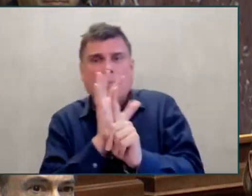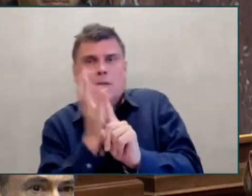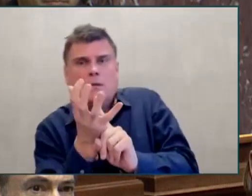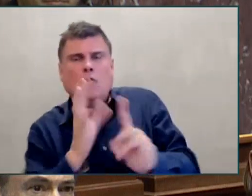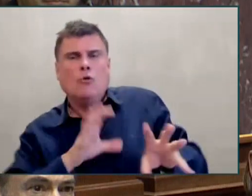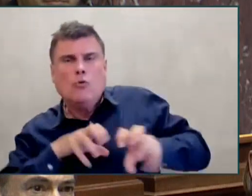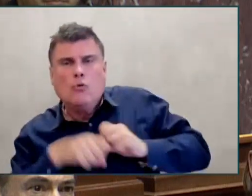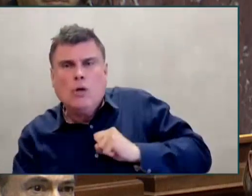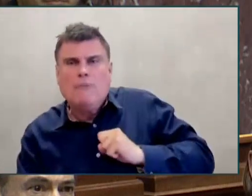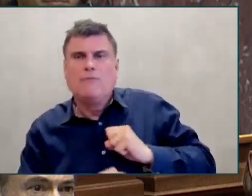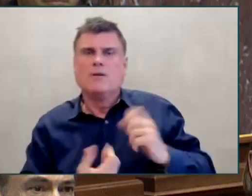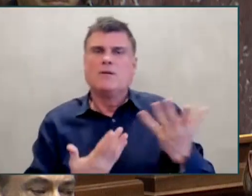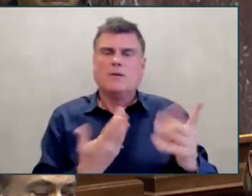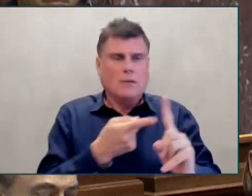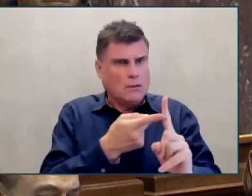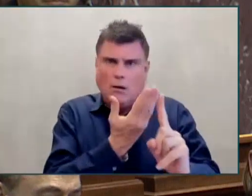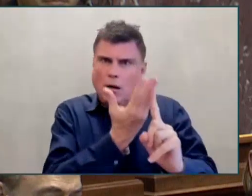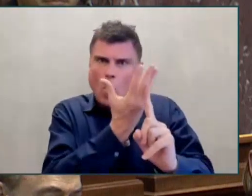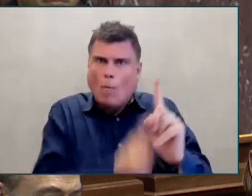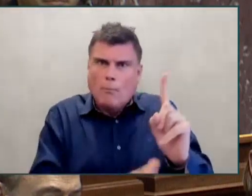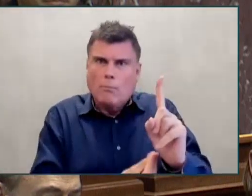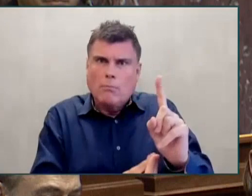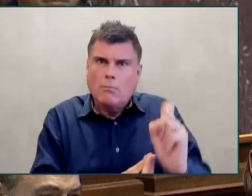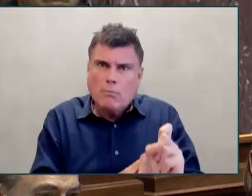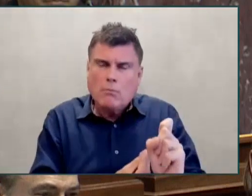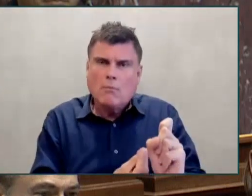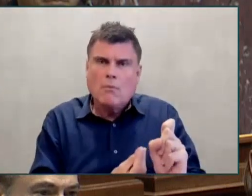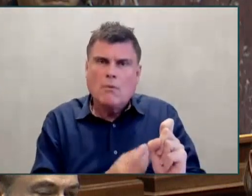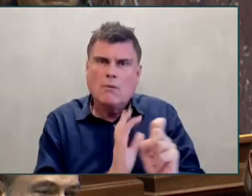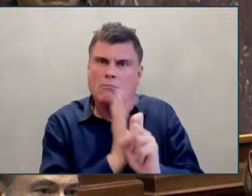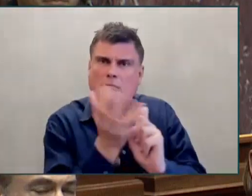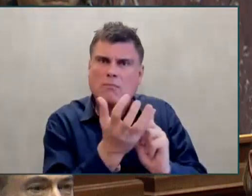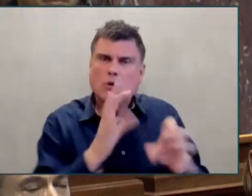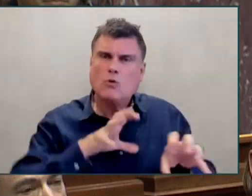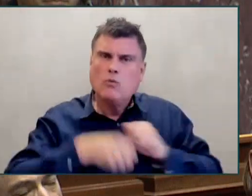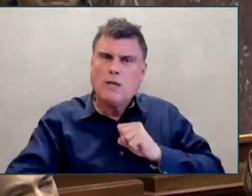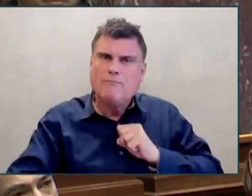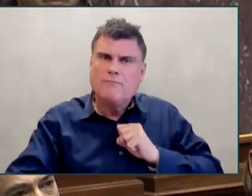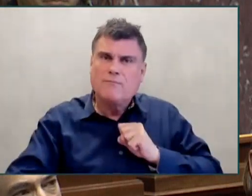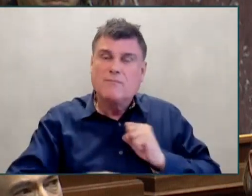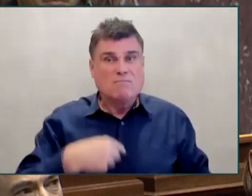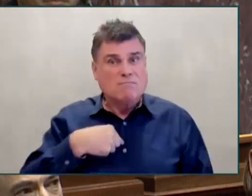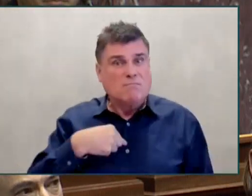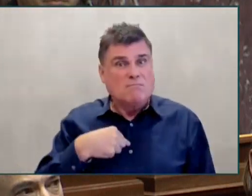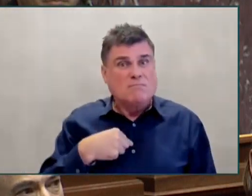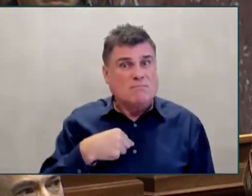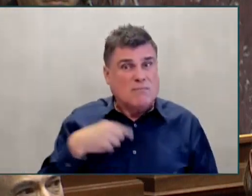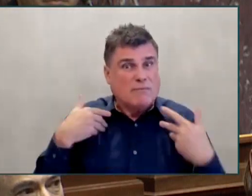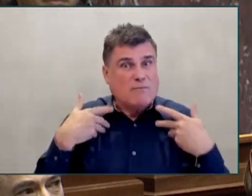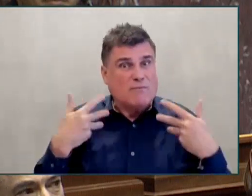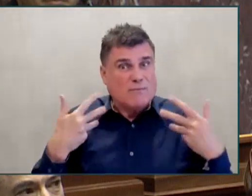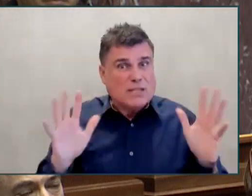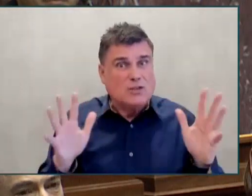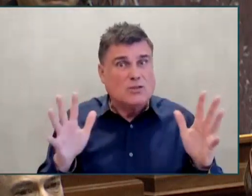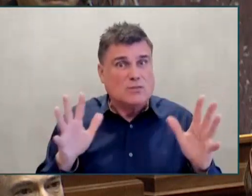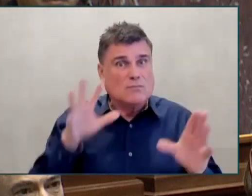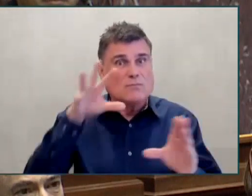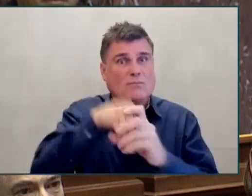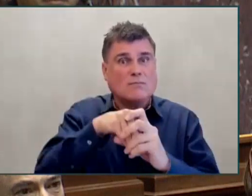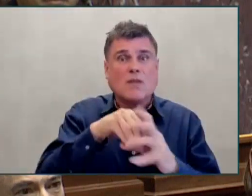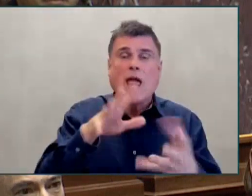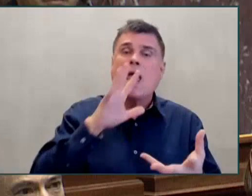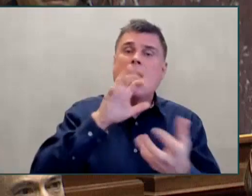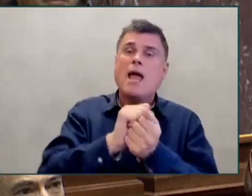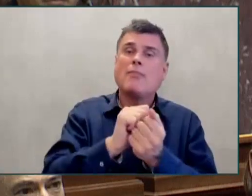Honourable Speaker, as someone who sat on the Health Committee—the Select Standing Committee on Health, which was chaired by the now Attorney